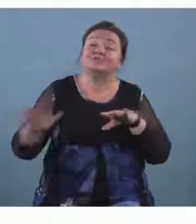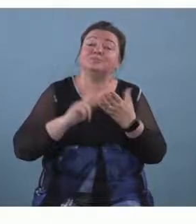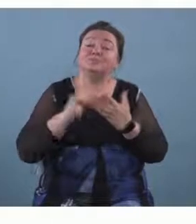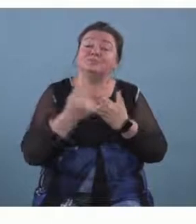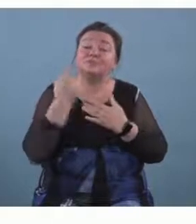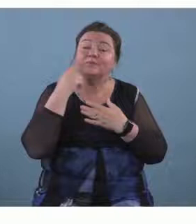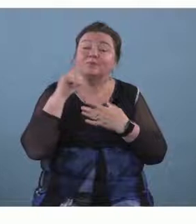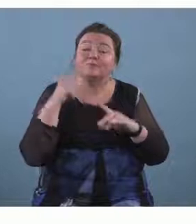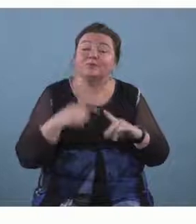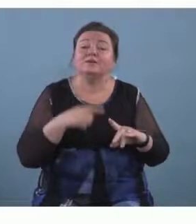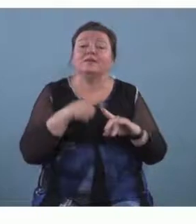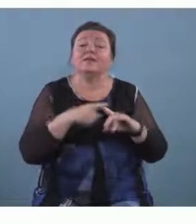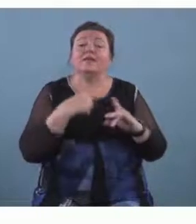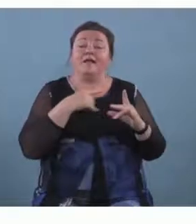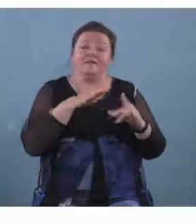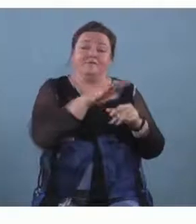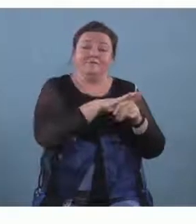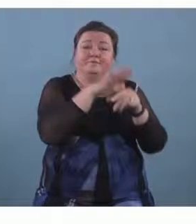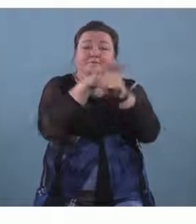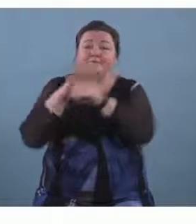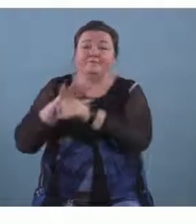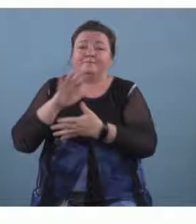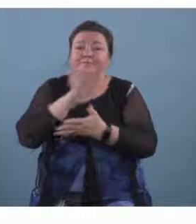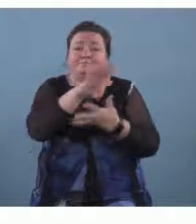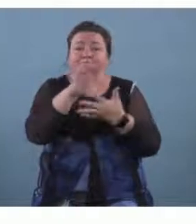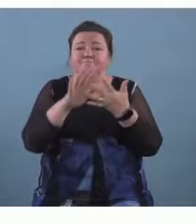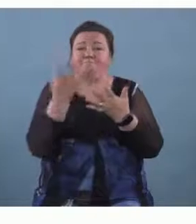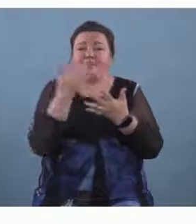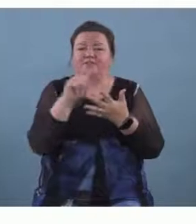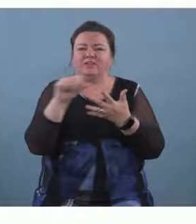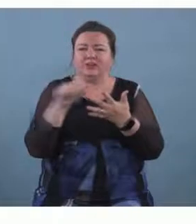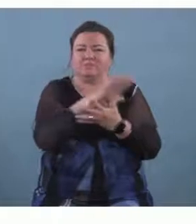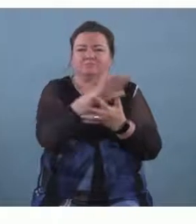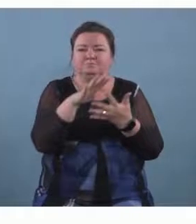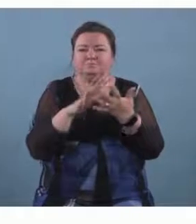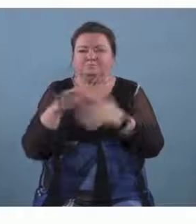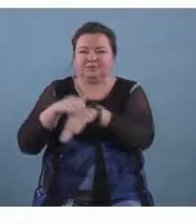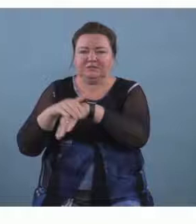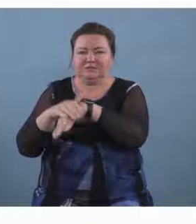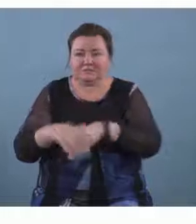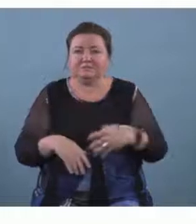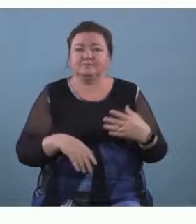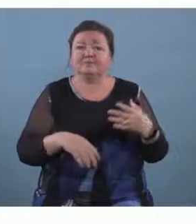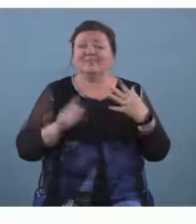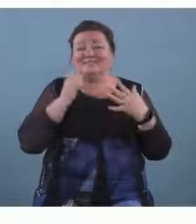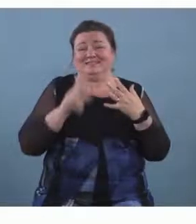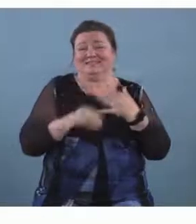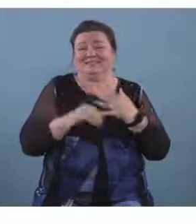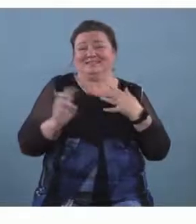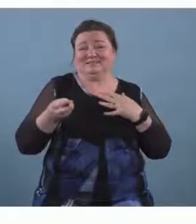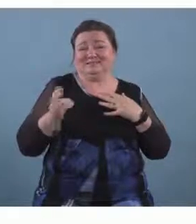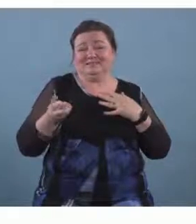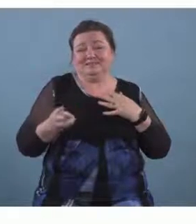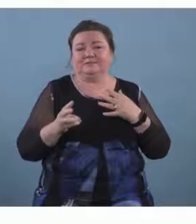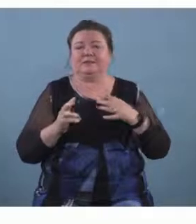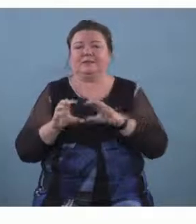uh in five regions of england and uh we're on our sixth region now um